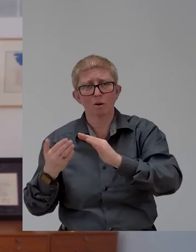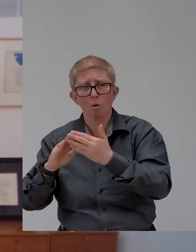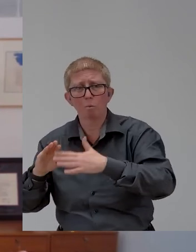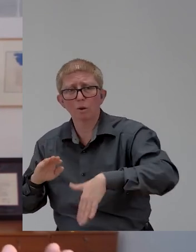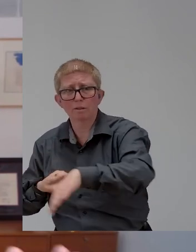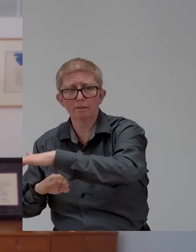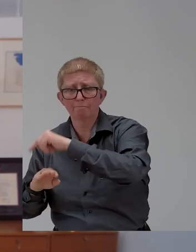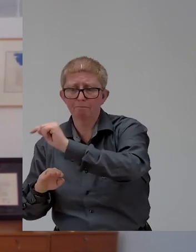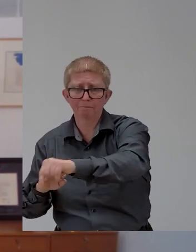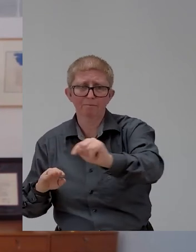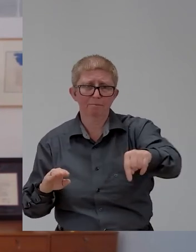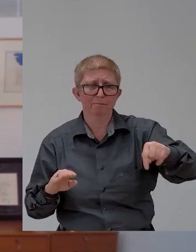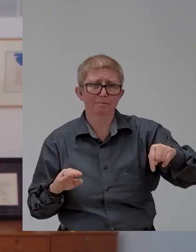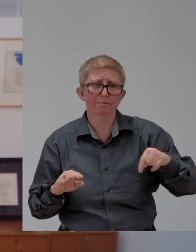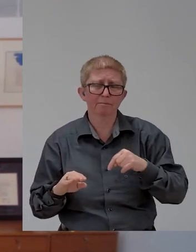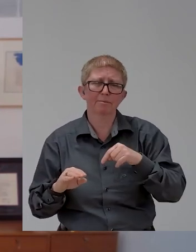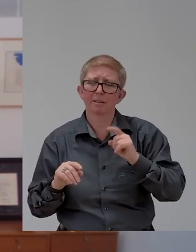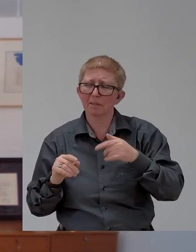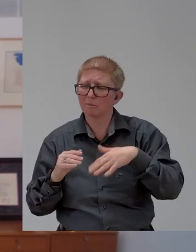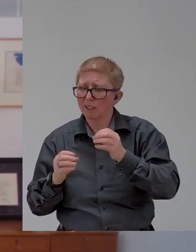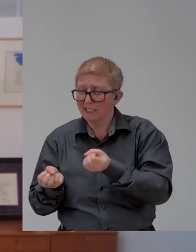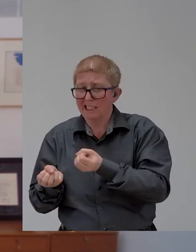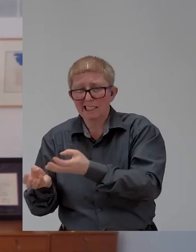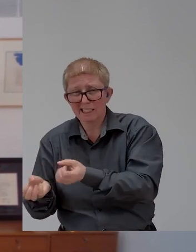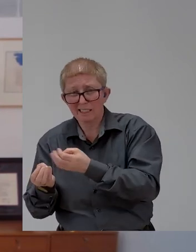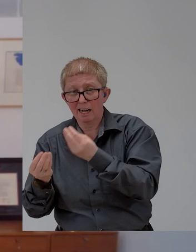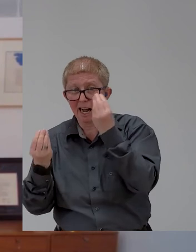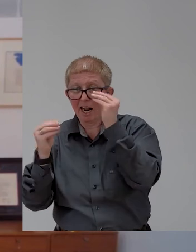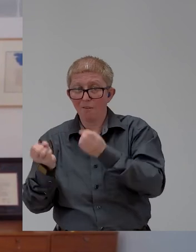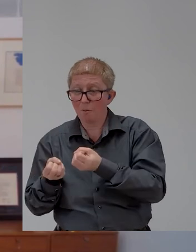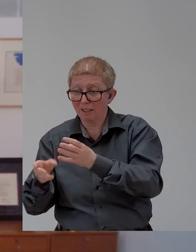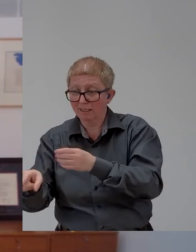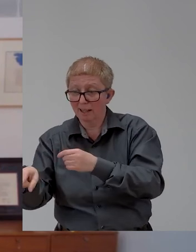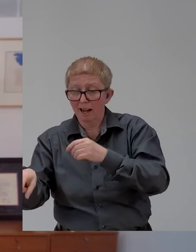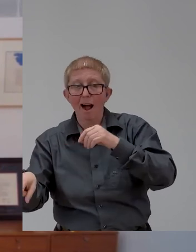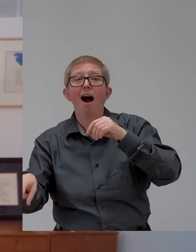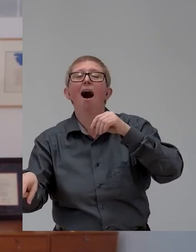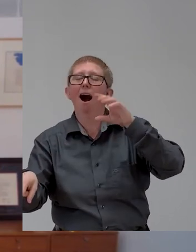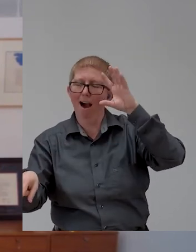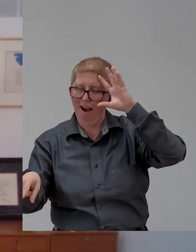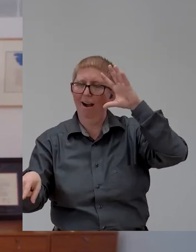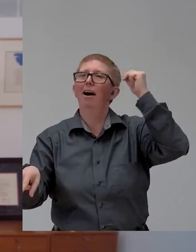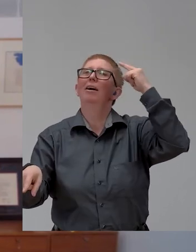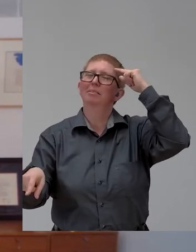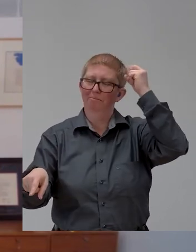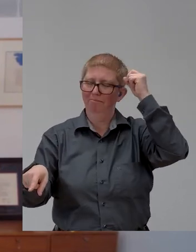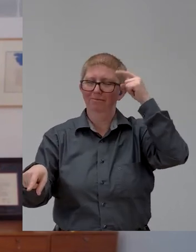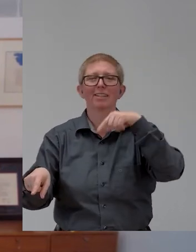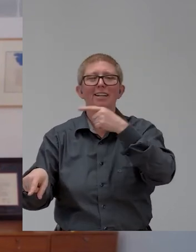what we need to do is just get the word out. And once people understand, they'll take actions. We have other communities where, you know, like the Domino's Pizza